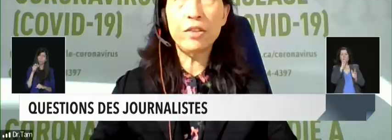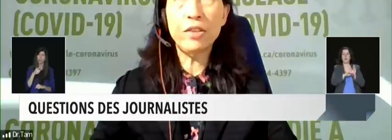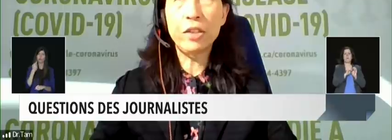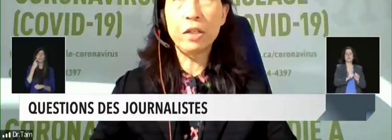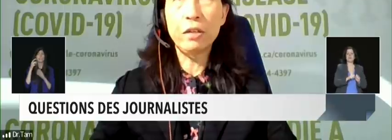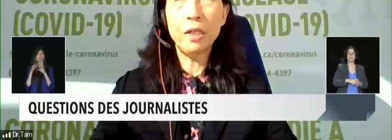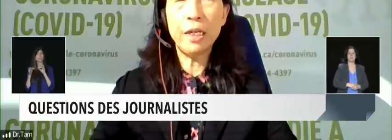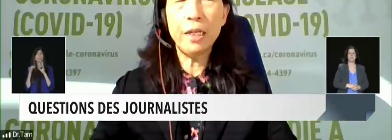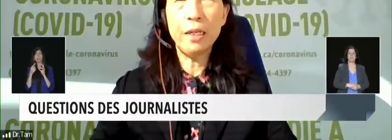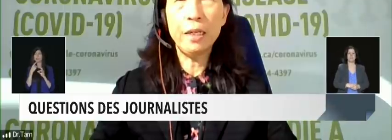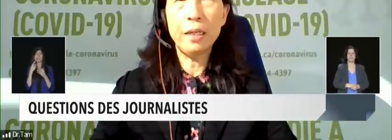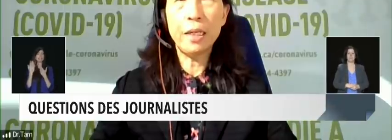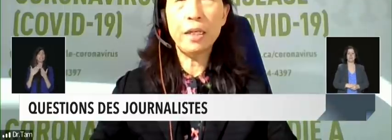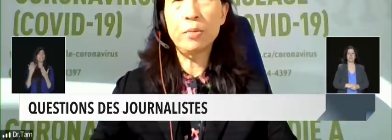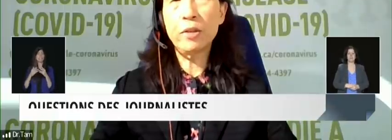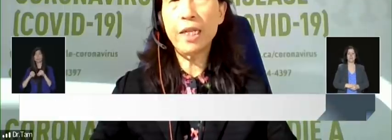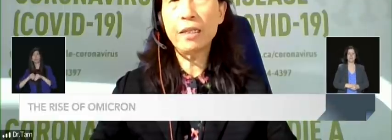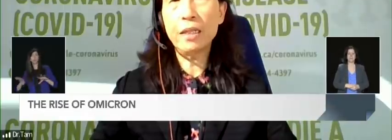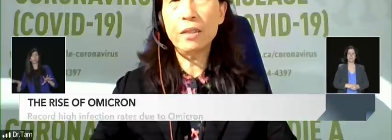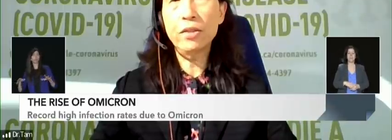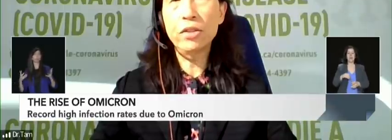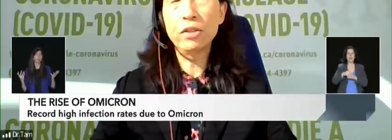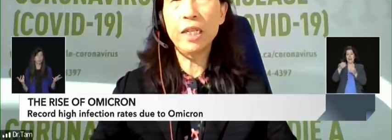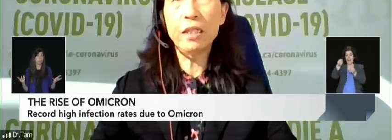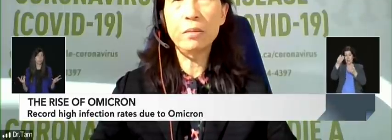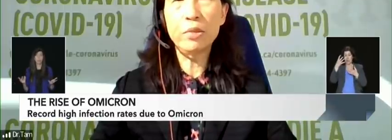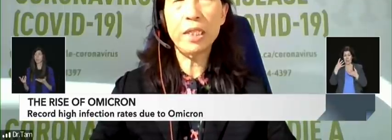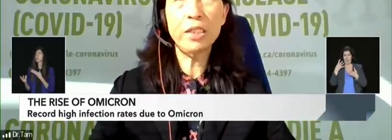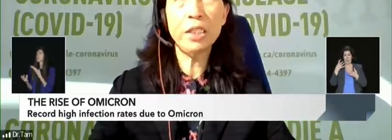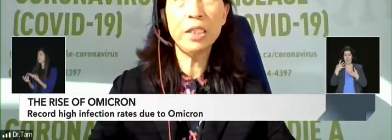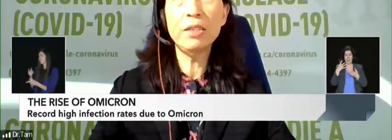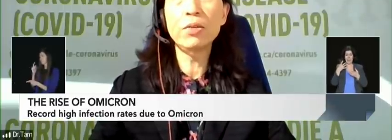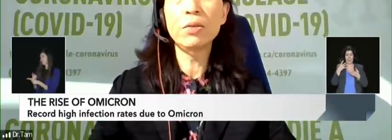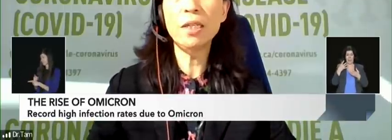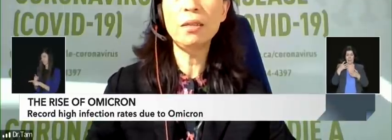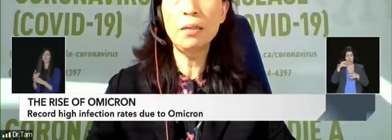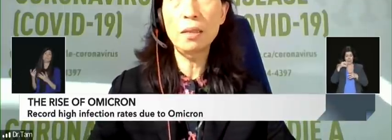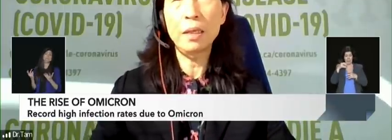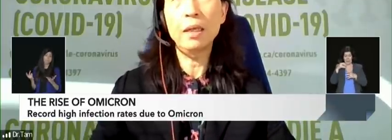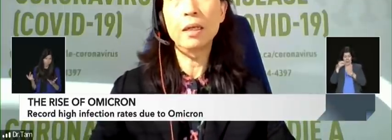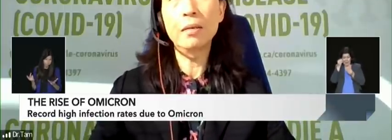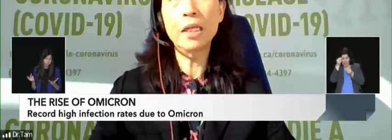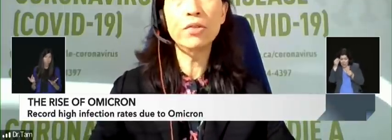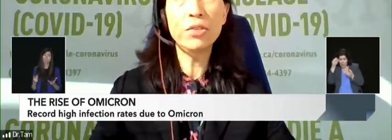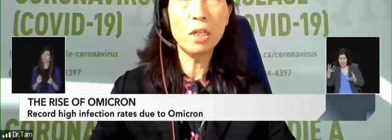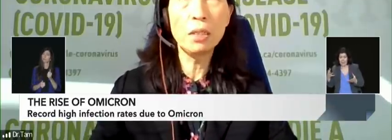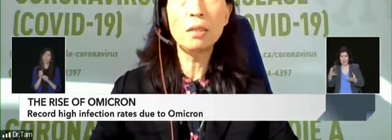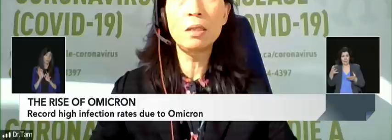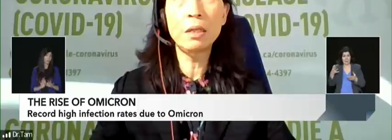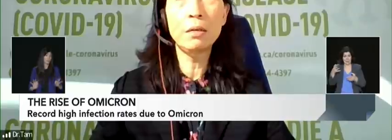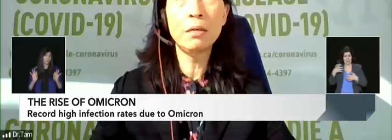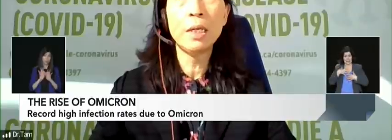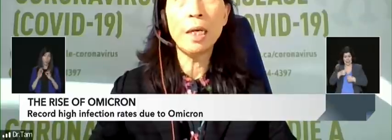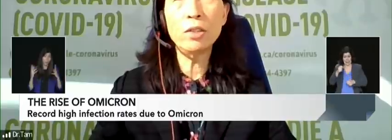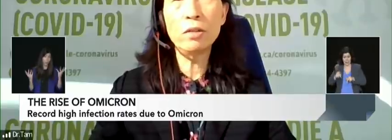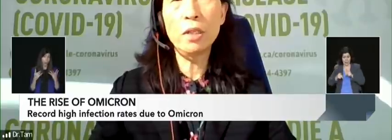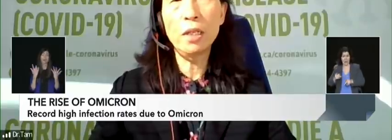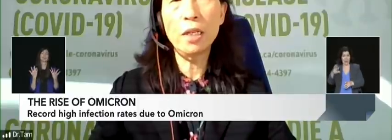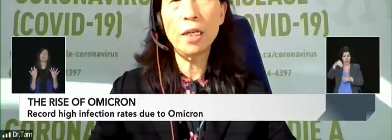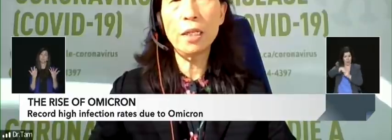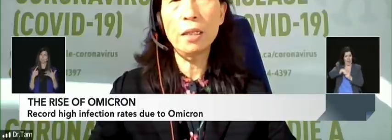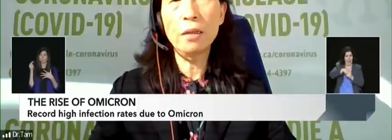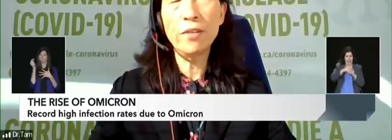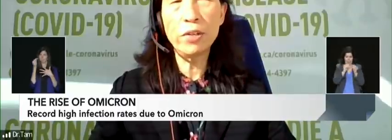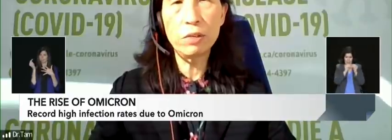Yes, so getting equitable access to layers of protection is always a concern. So I do